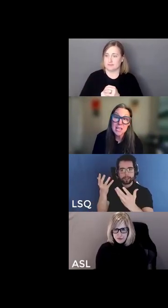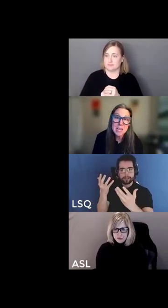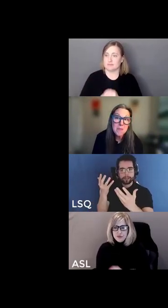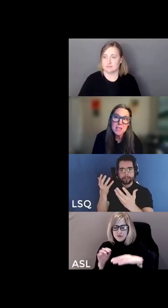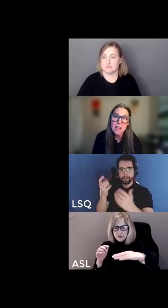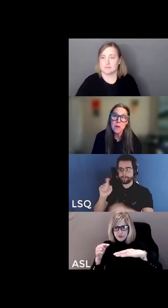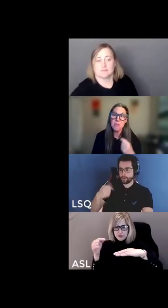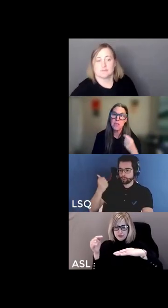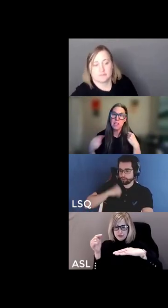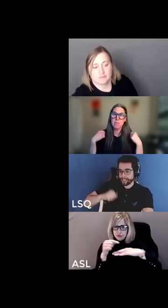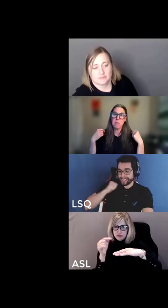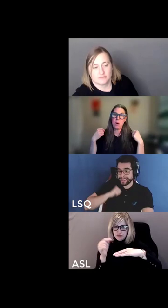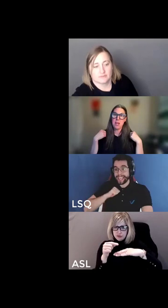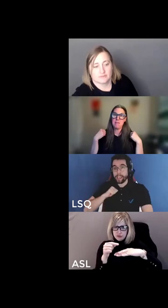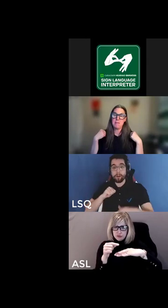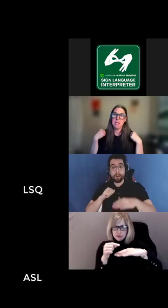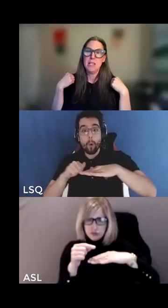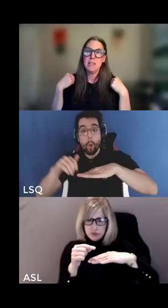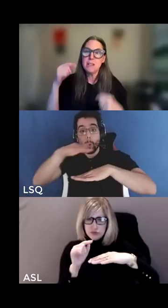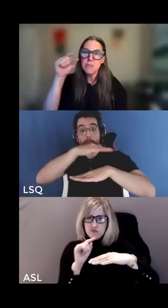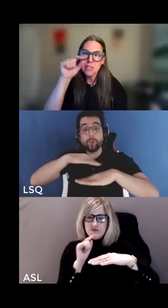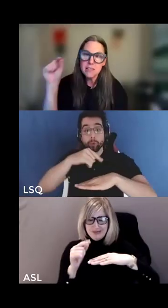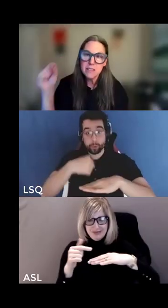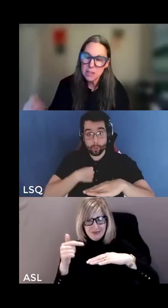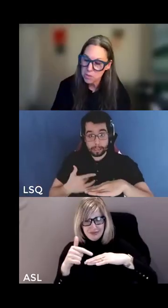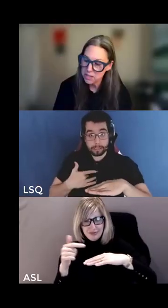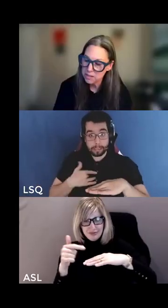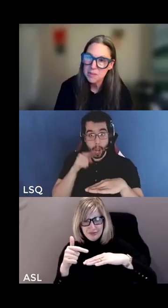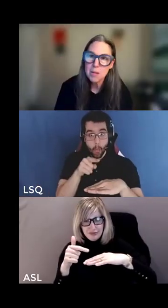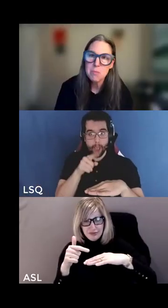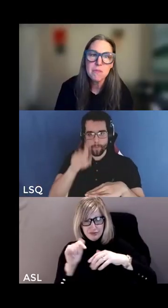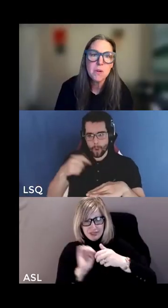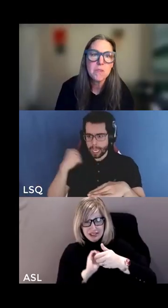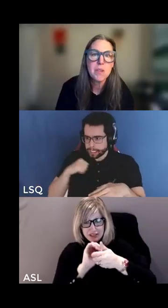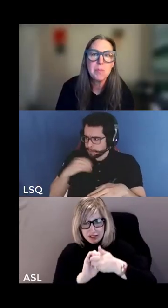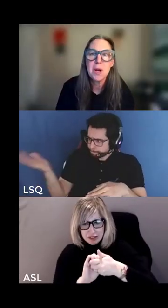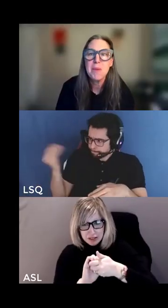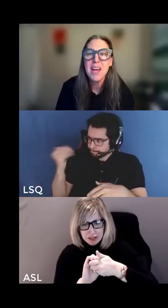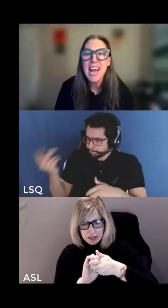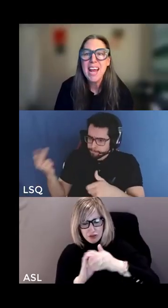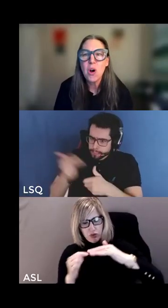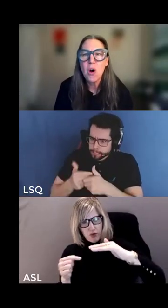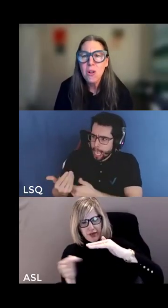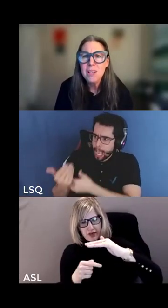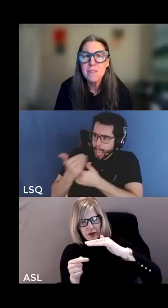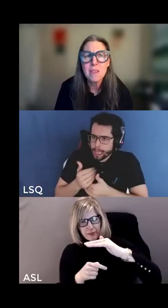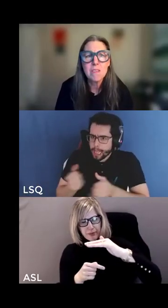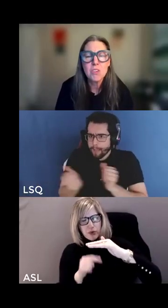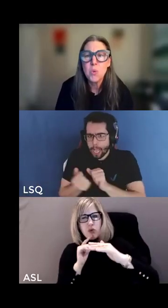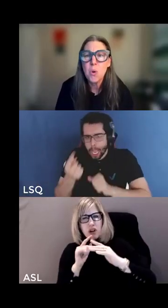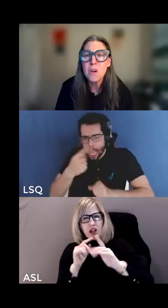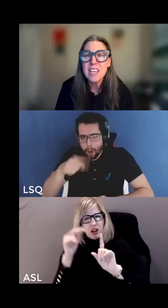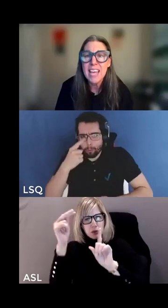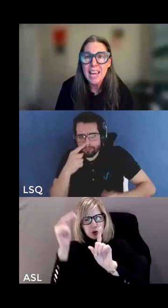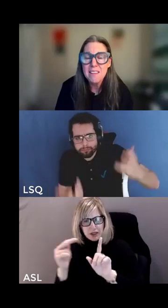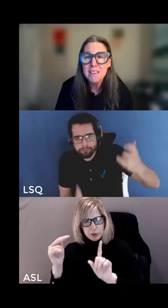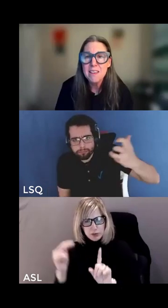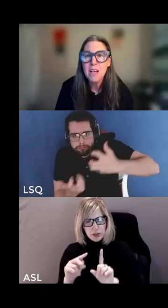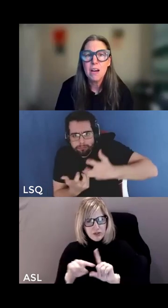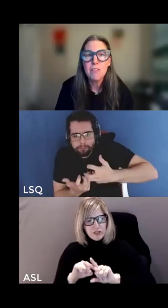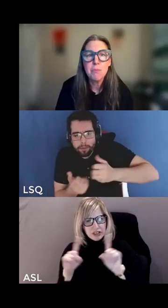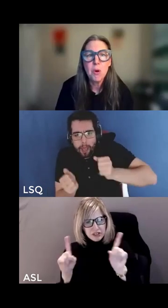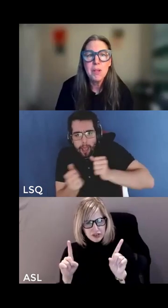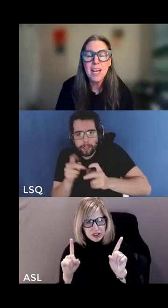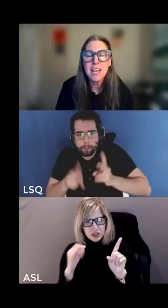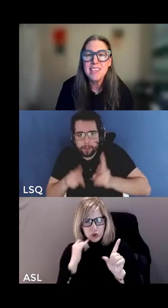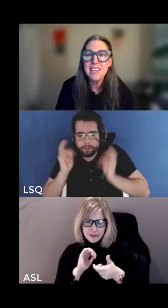because they're going to hear things out of this body differently than they will among folks on the bottom and all of this is toward the end